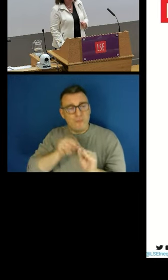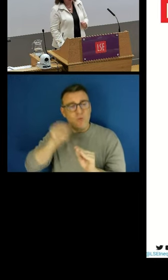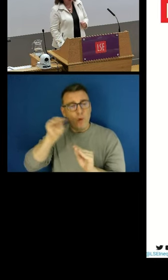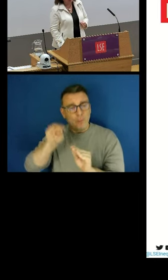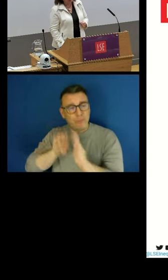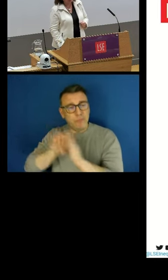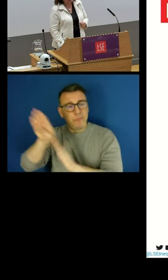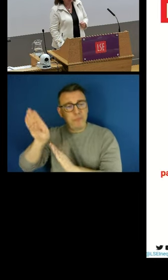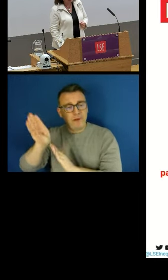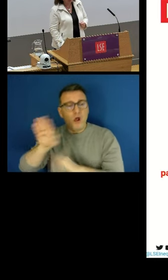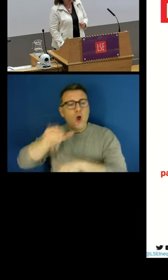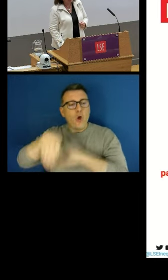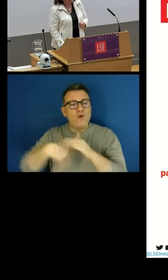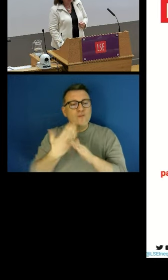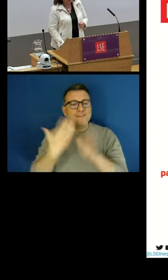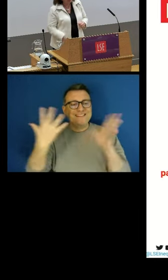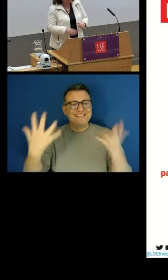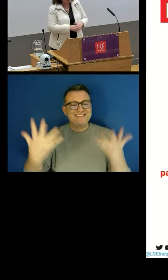is very difficult.